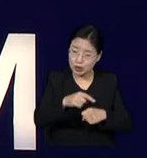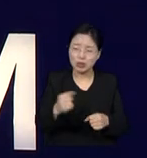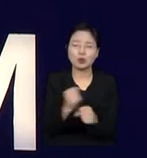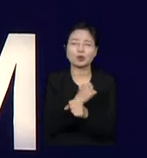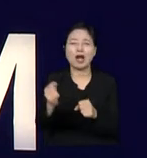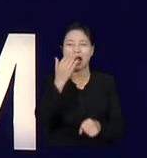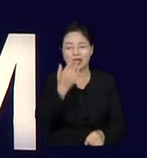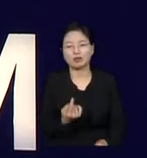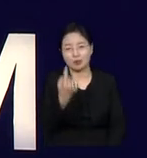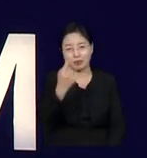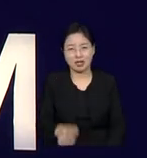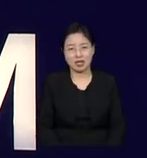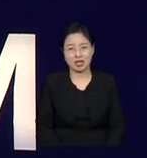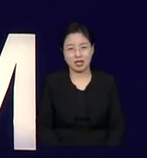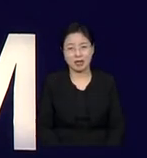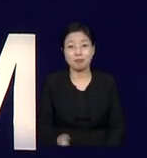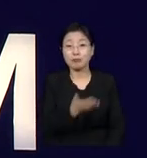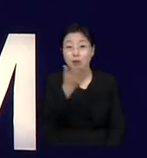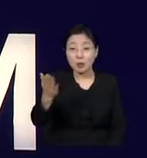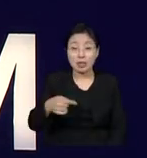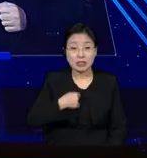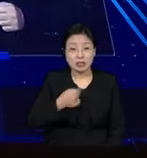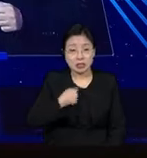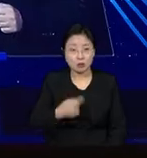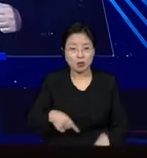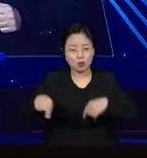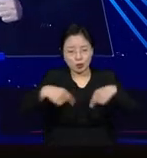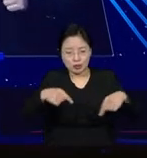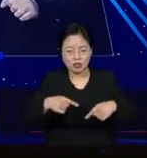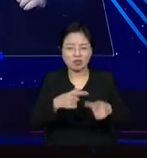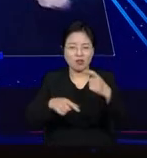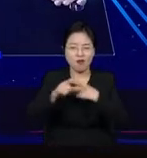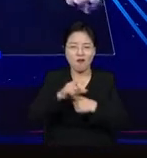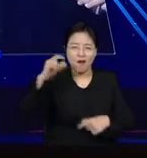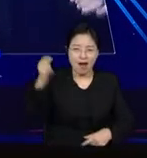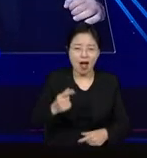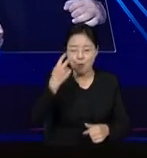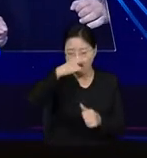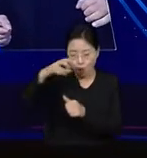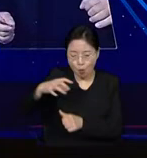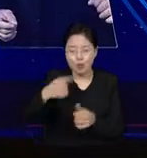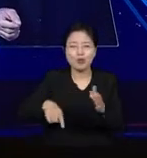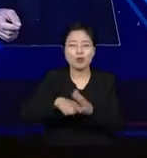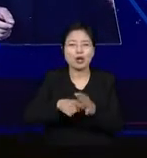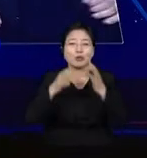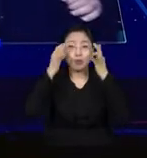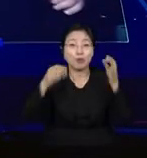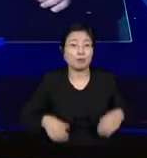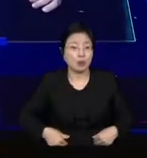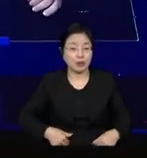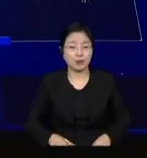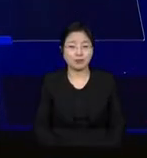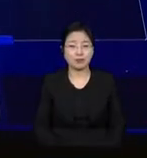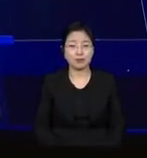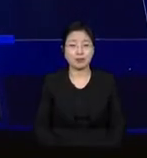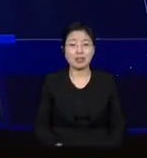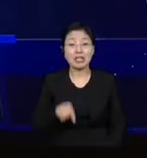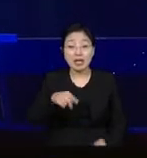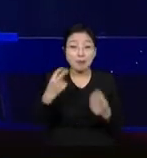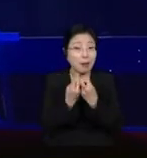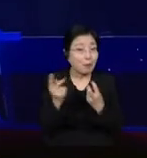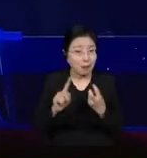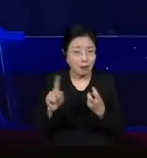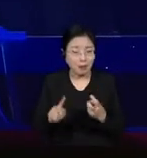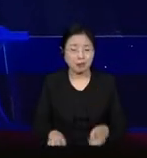to find ways to better bolster and safeguard this framework around our form of rule. And one of our approaches is to try and